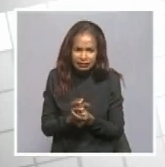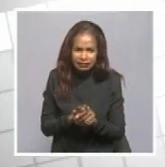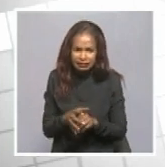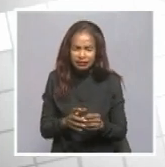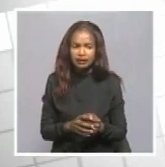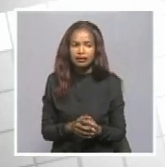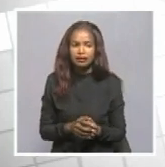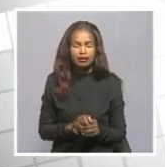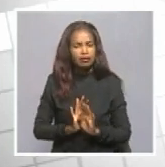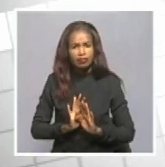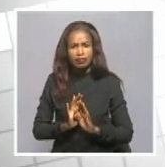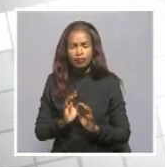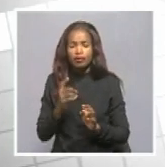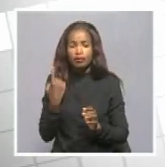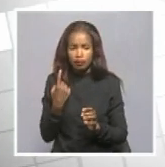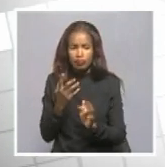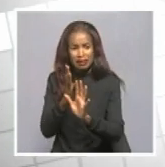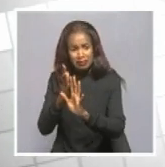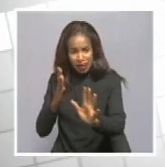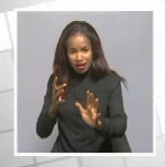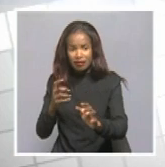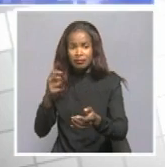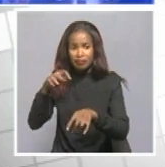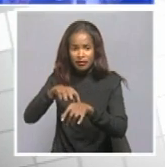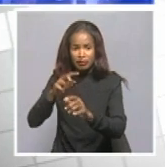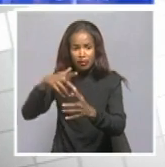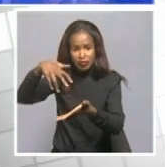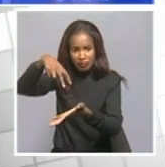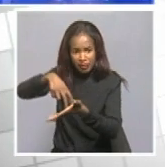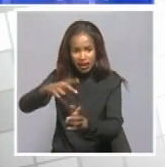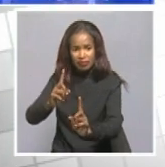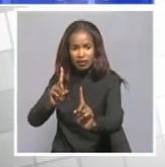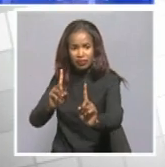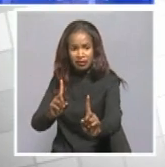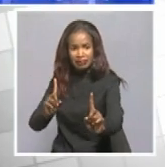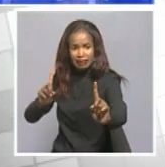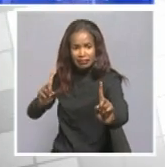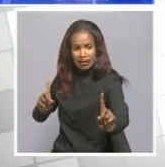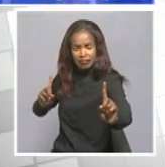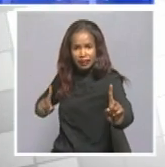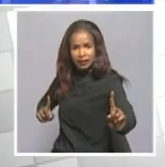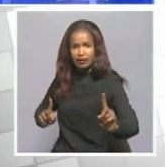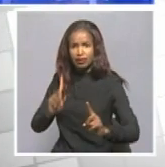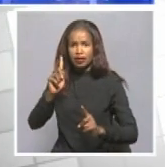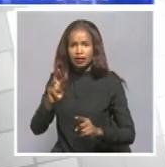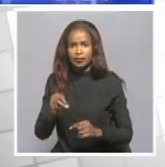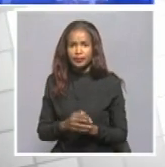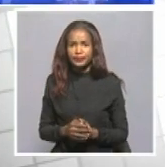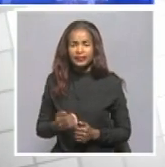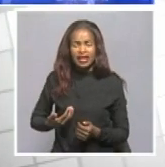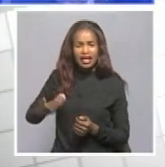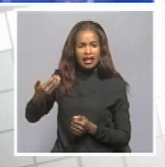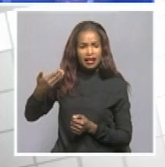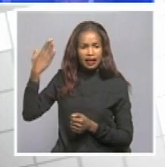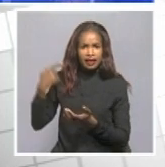That's basically what we'll be observing. Last week, Minister, Laurence Yoka, said that the food bank parcel distributions will